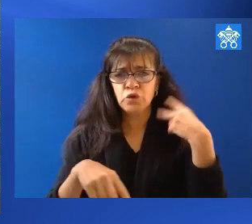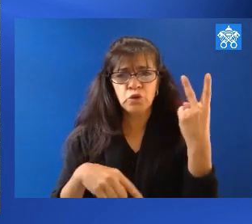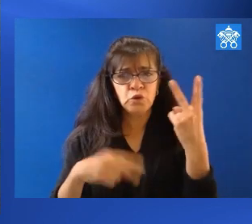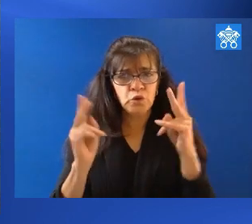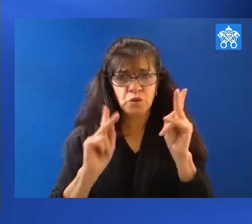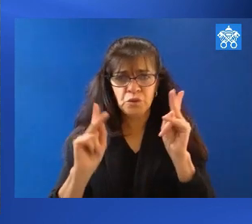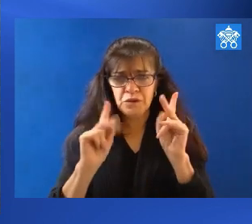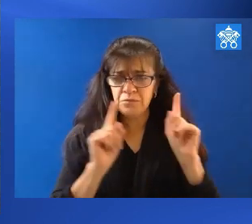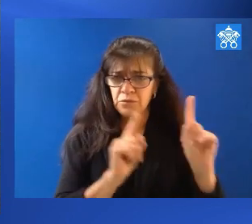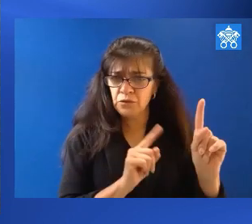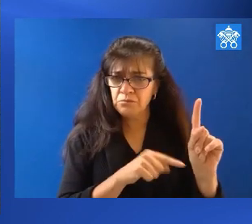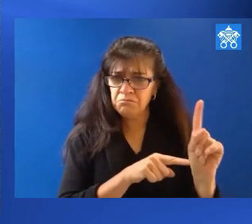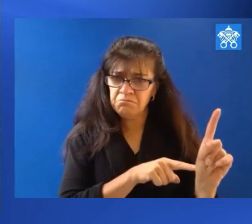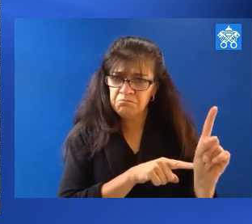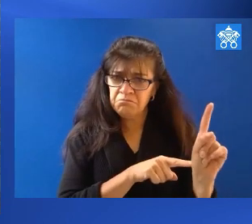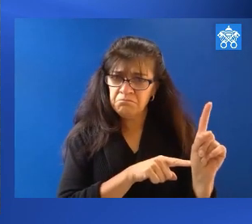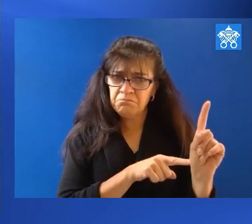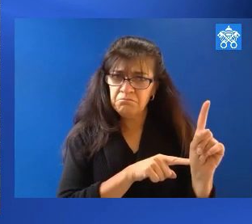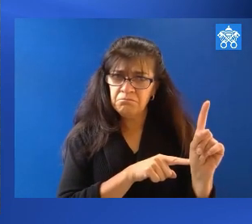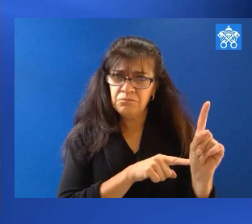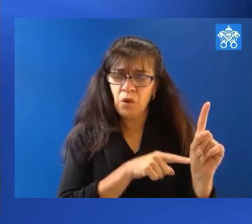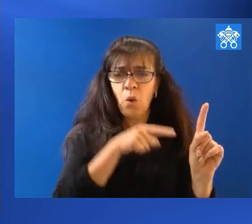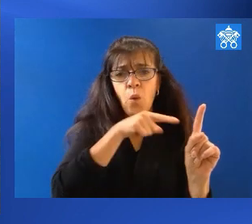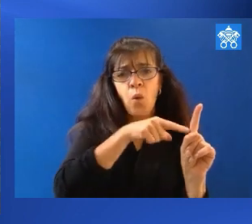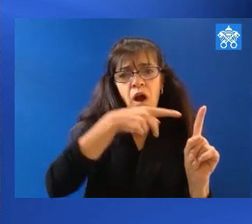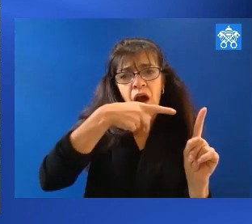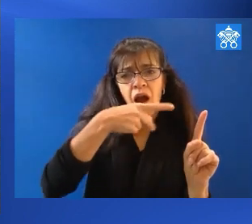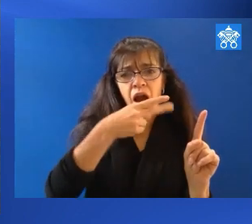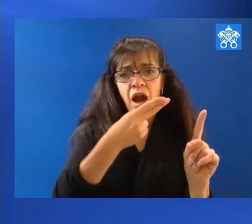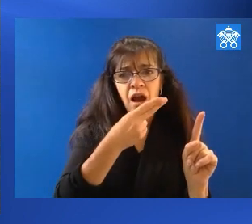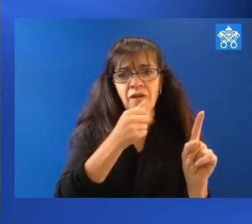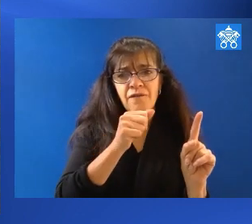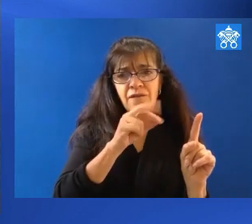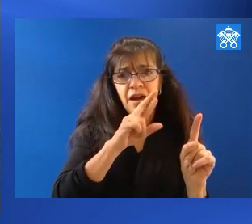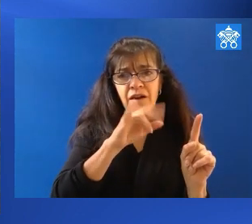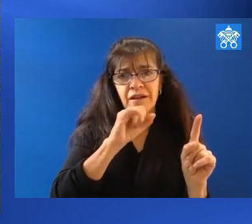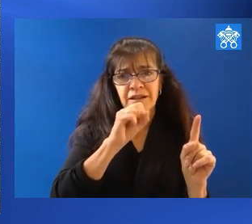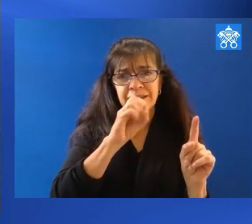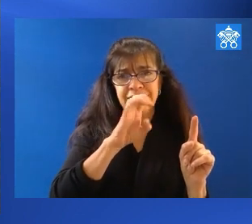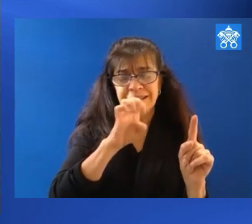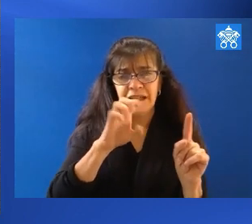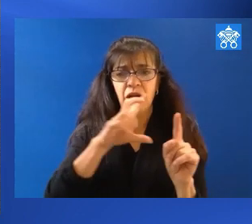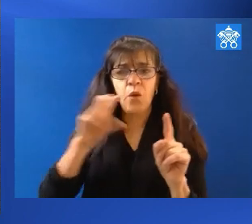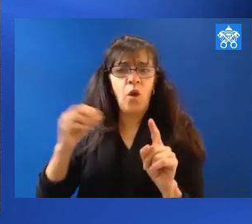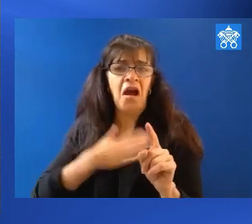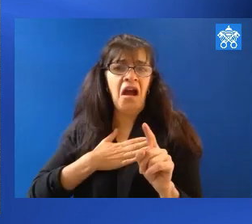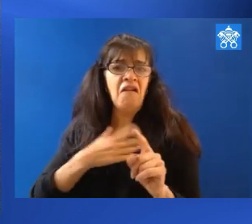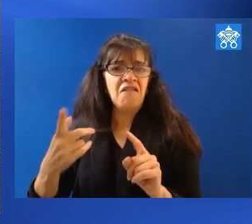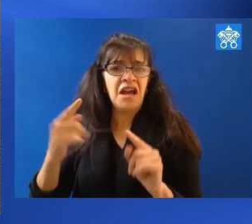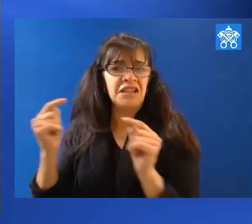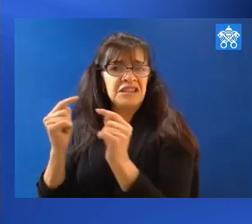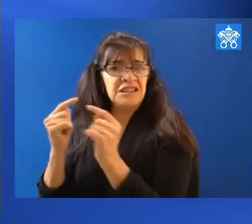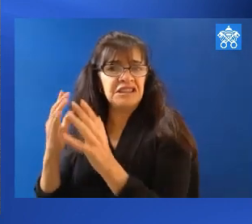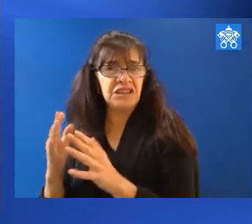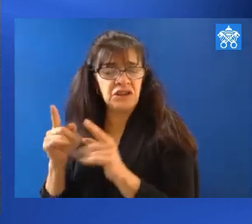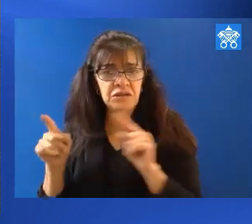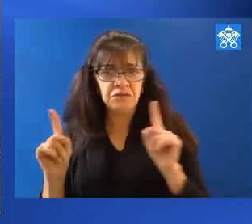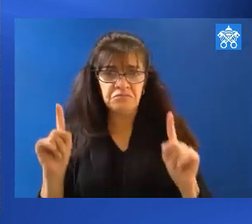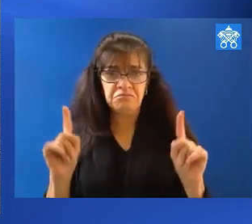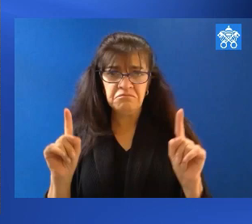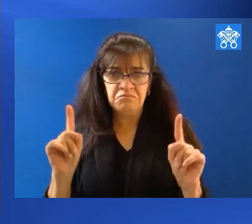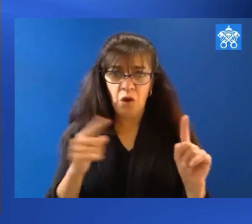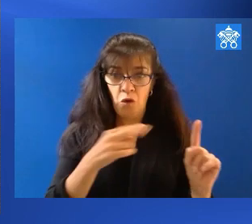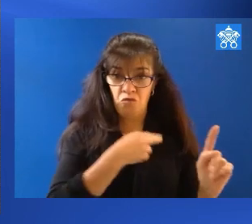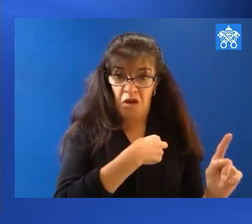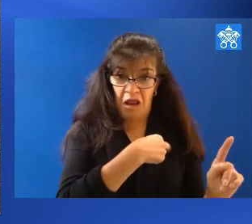protagonists, a Pharisee and a publican, that is,